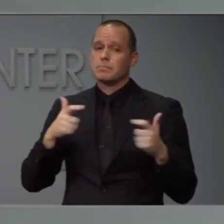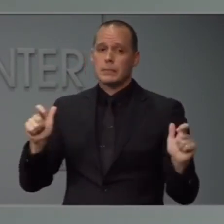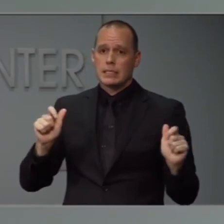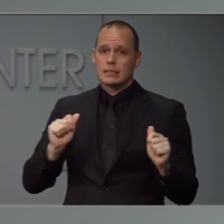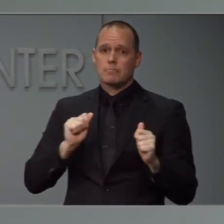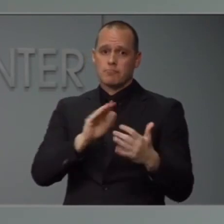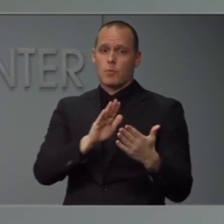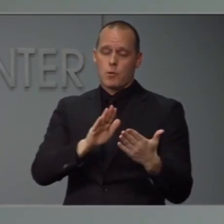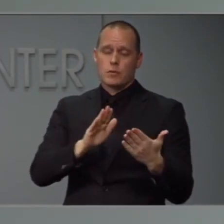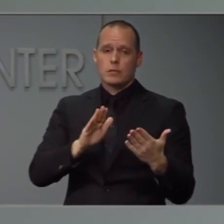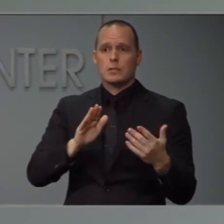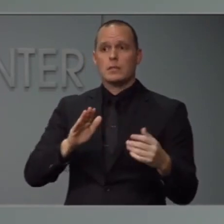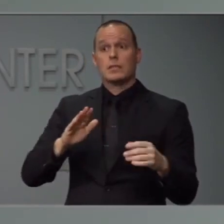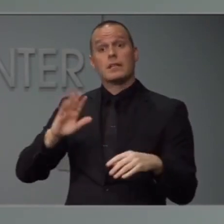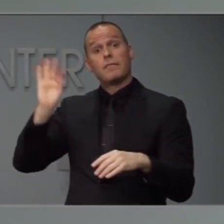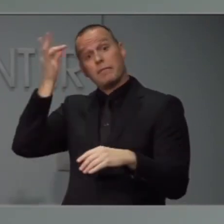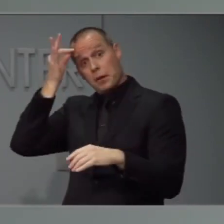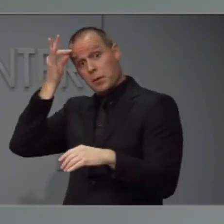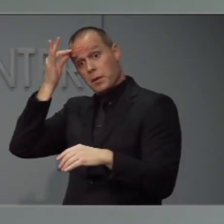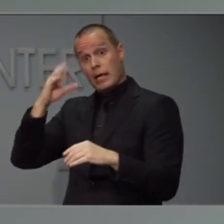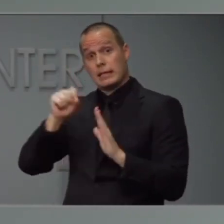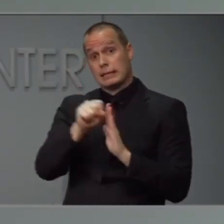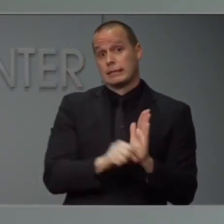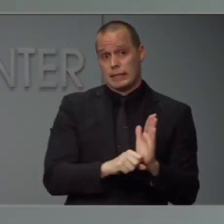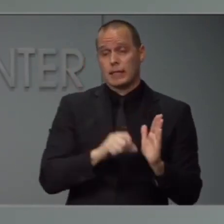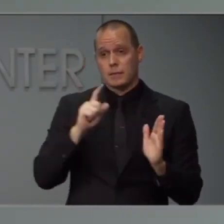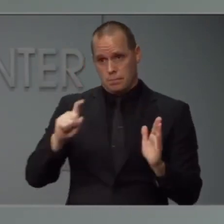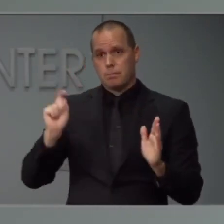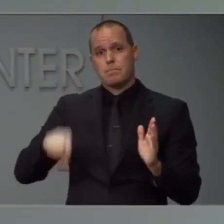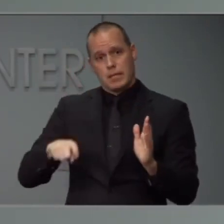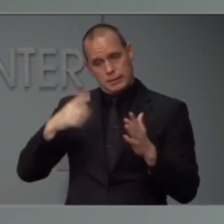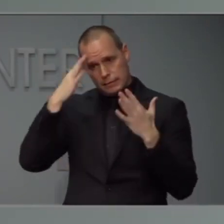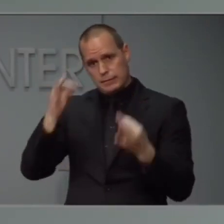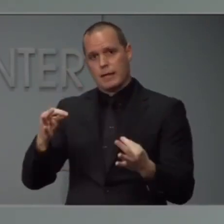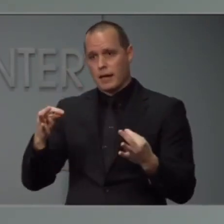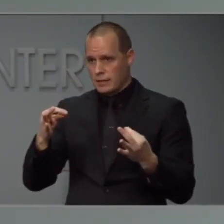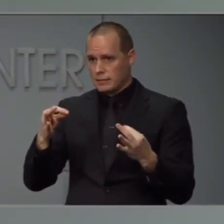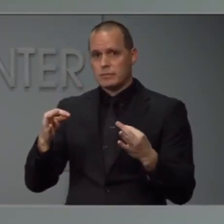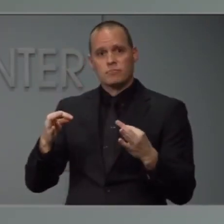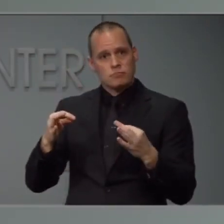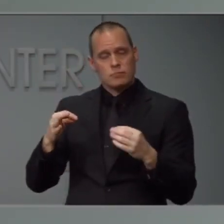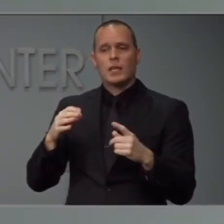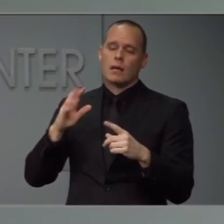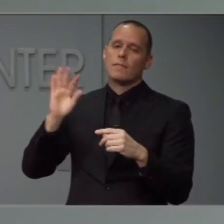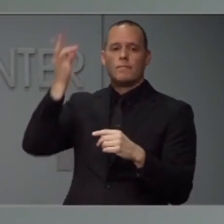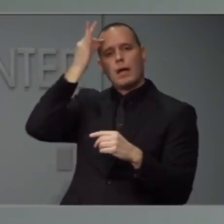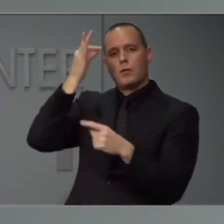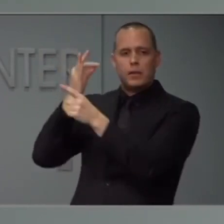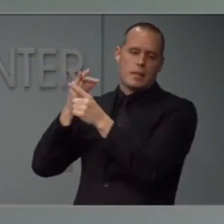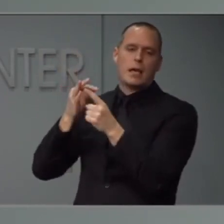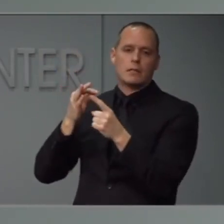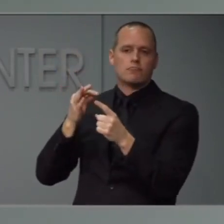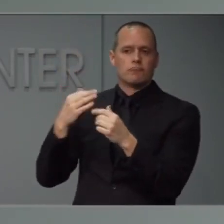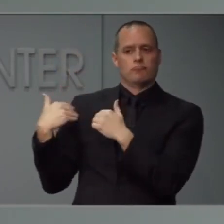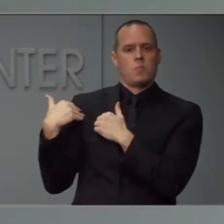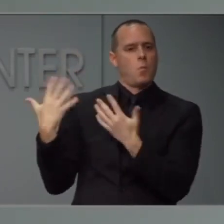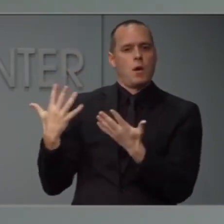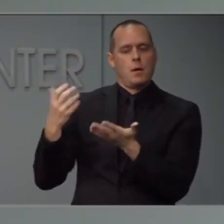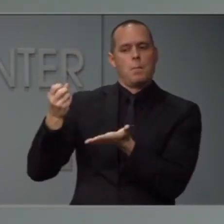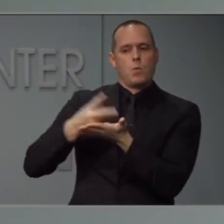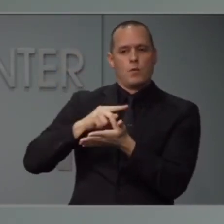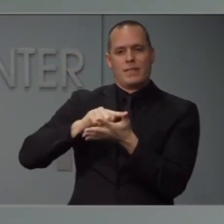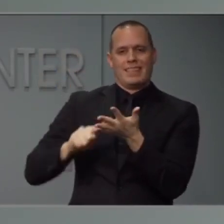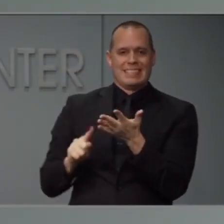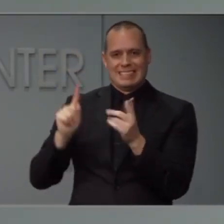the federal government and what the work here in the state. Obviously, the federal government is in charge of approving these various tests.